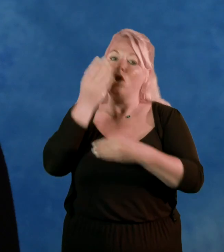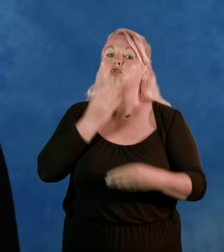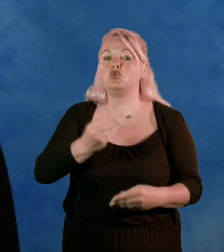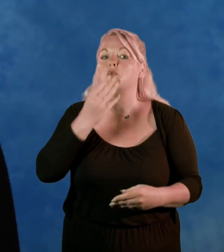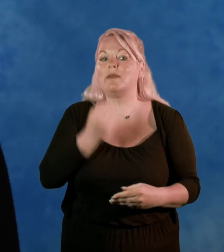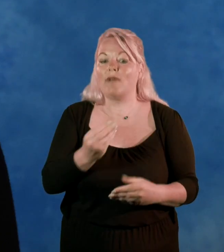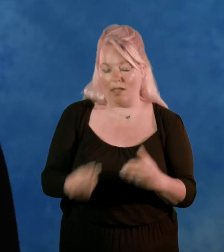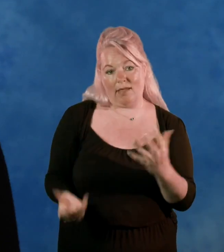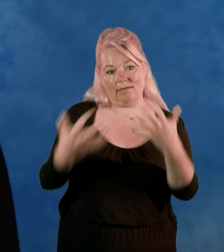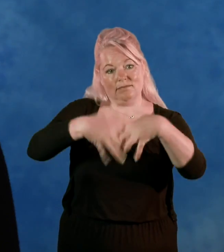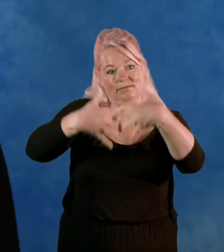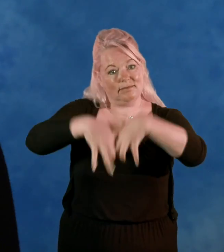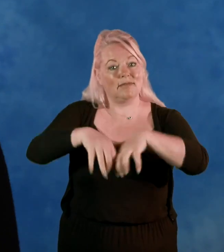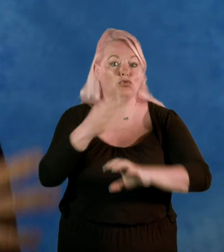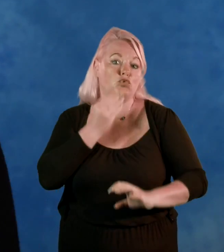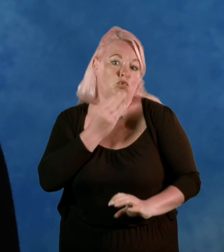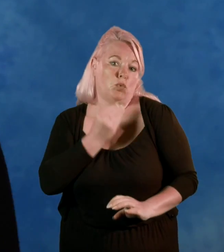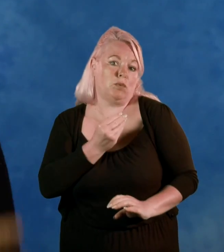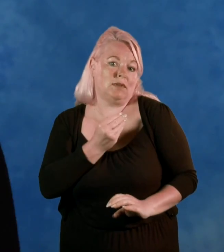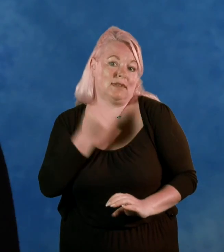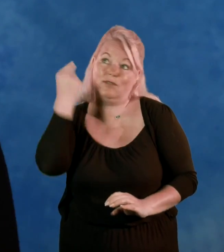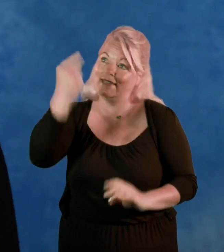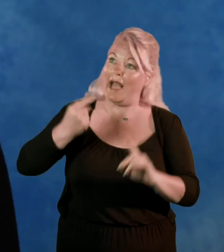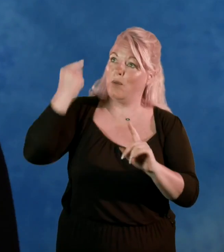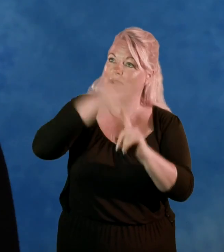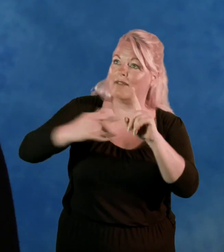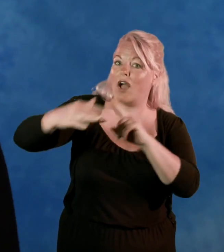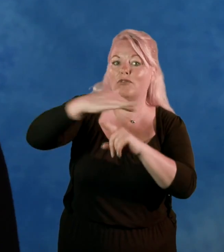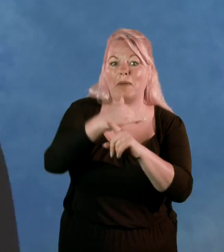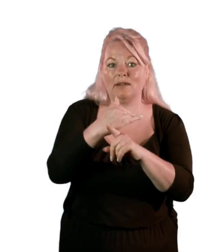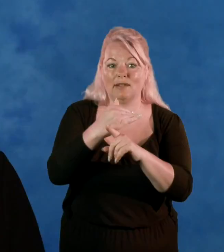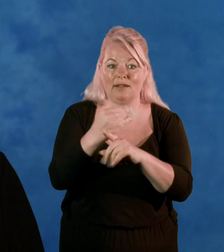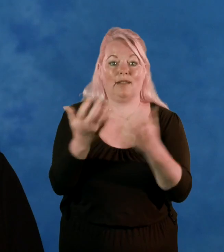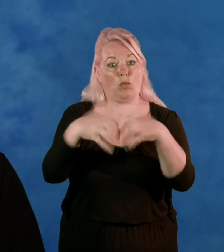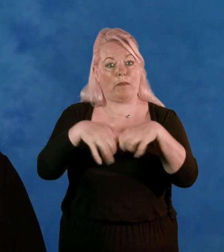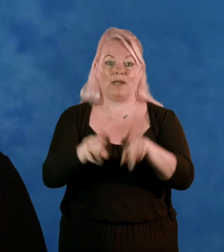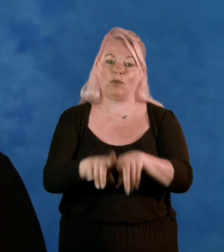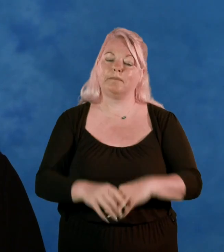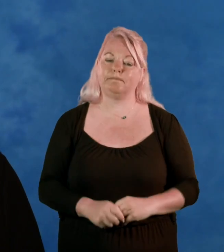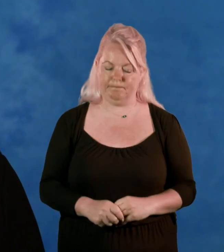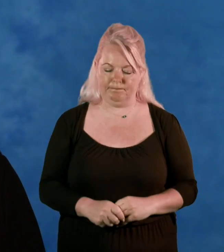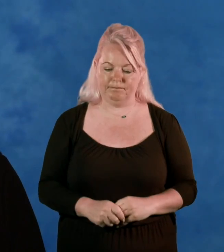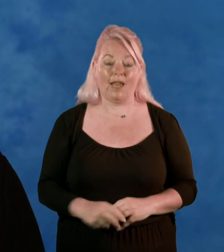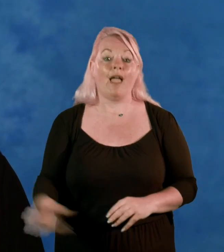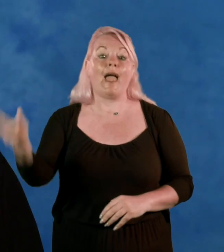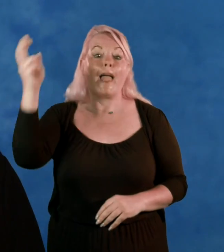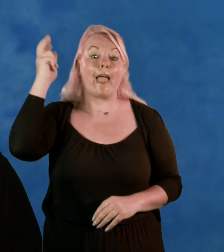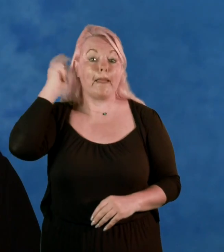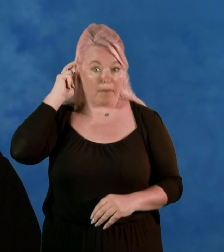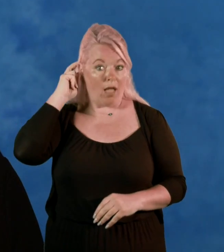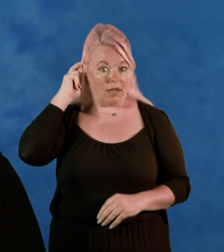adjunct to the sound you're naturally hearing through your implant. Since I've had the cochlear implant work,